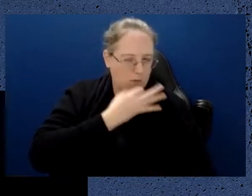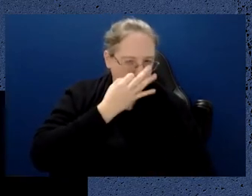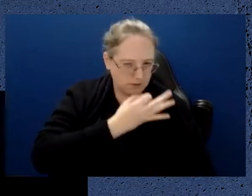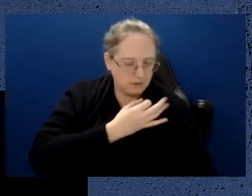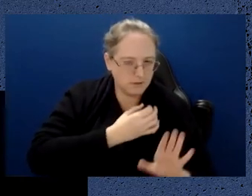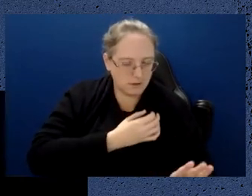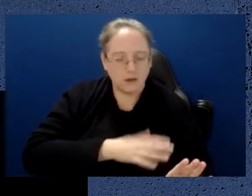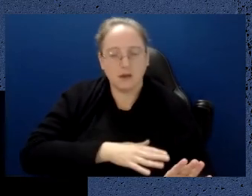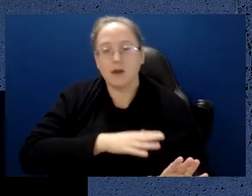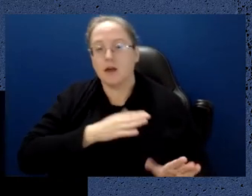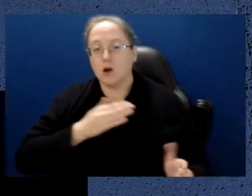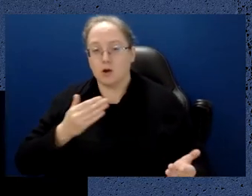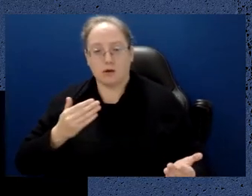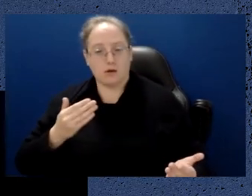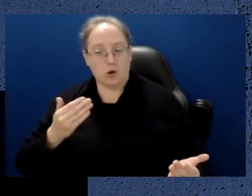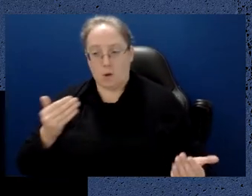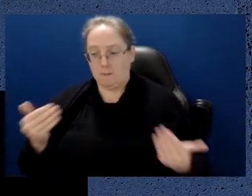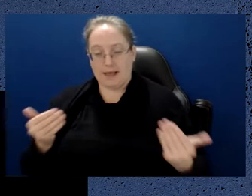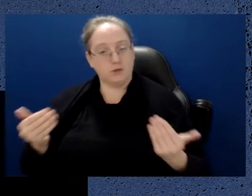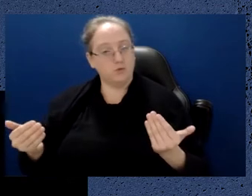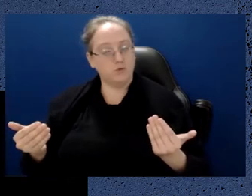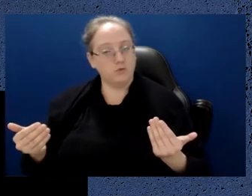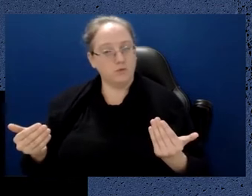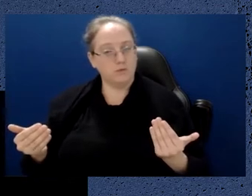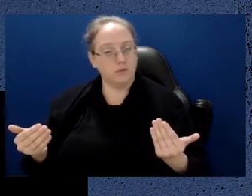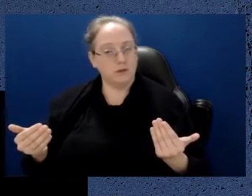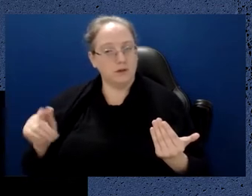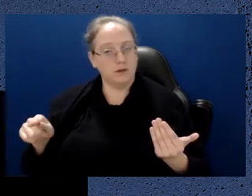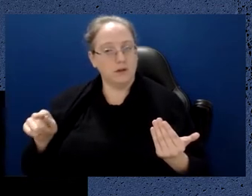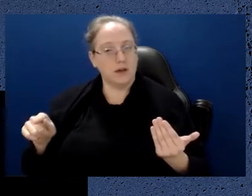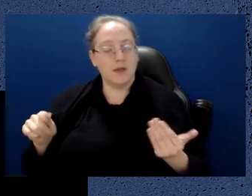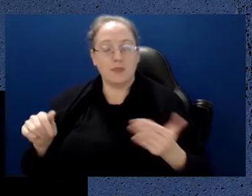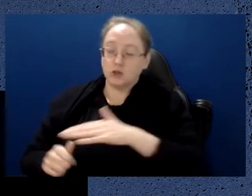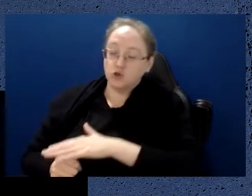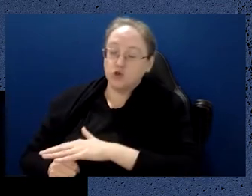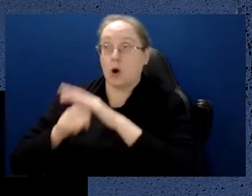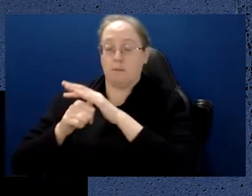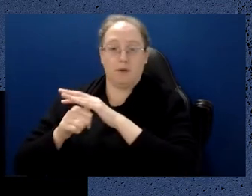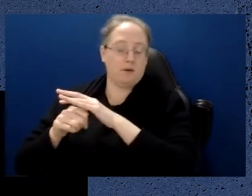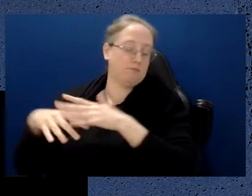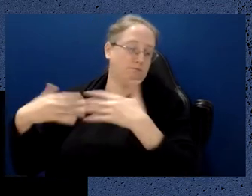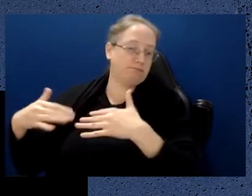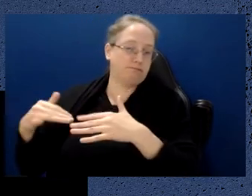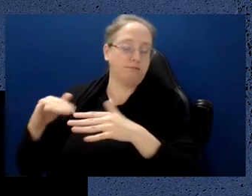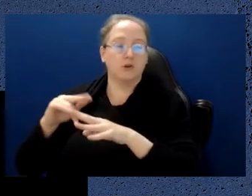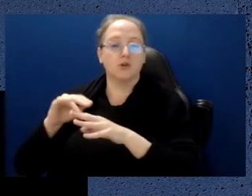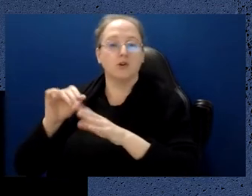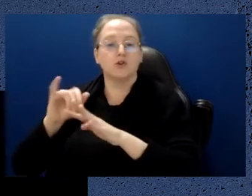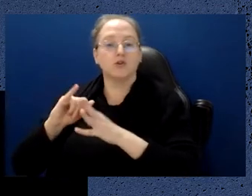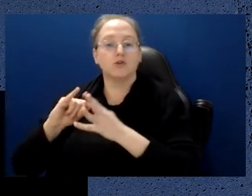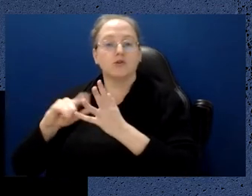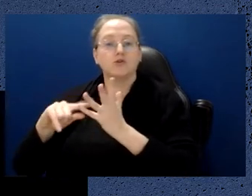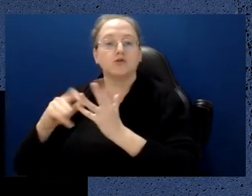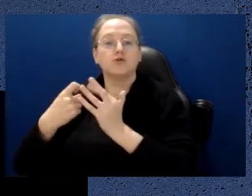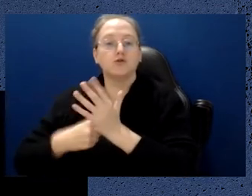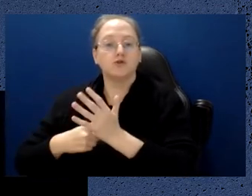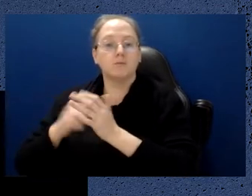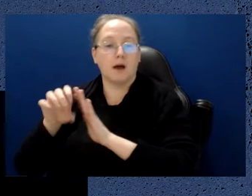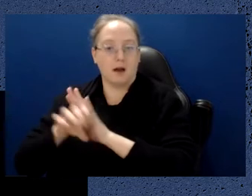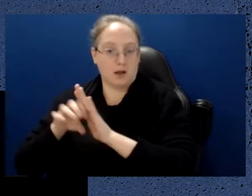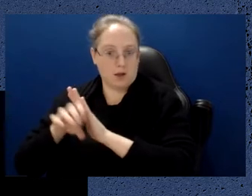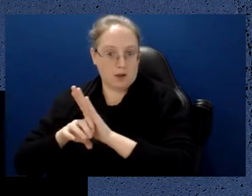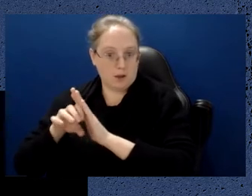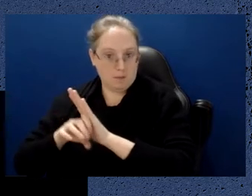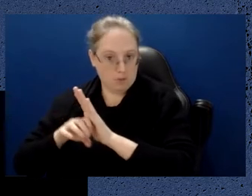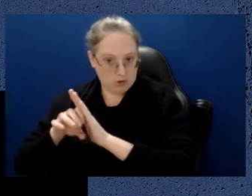basically comparable to what the number one supercomputer, Fogaku, would achieve in 600 million